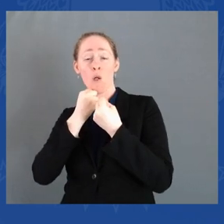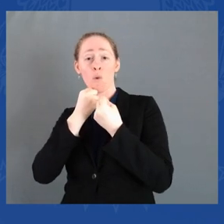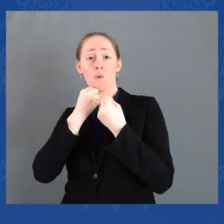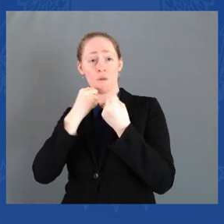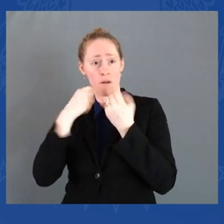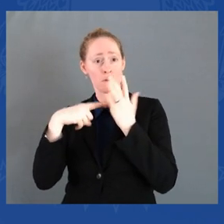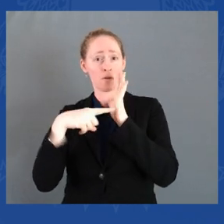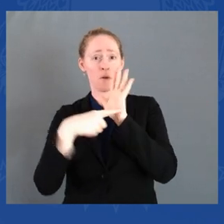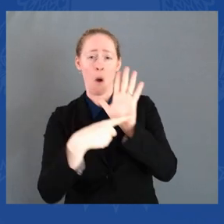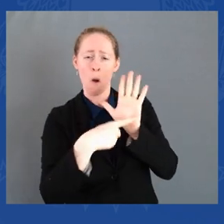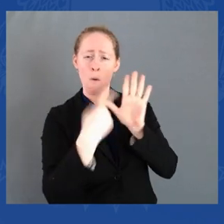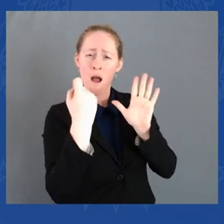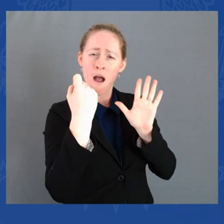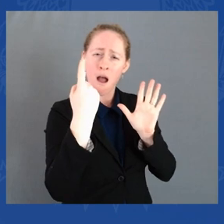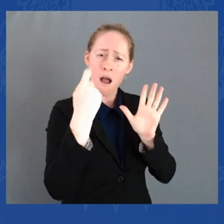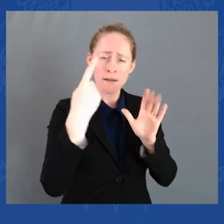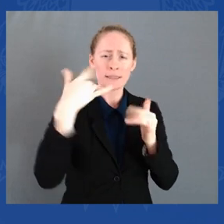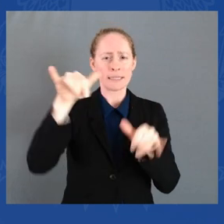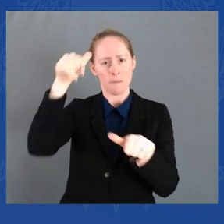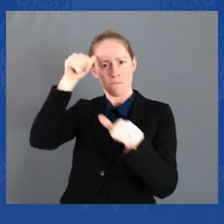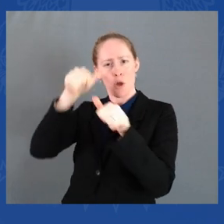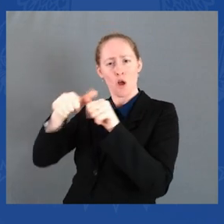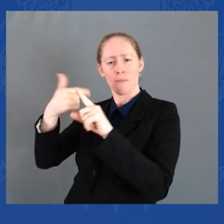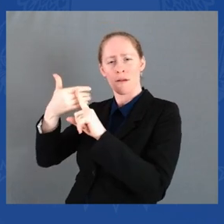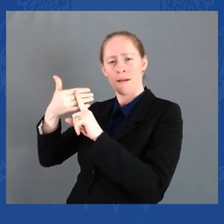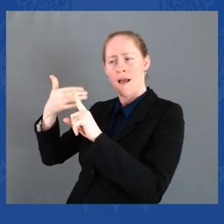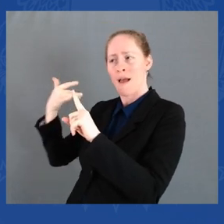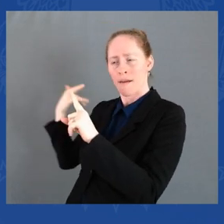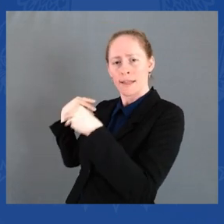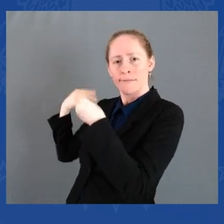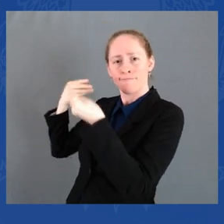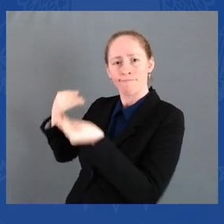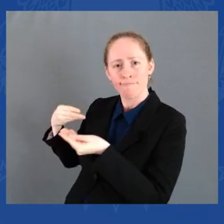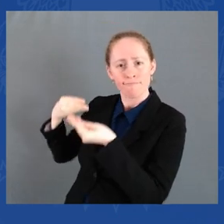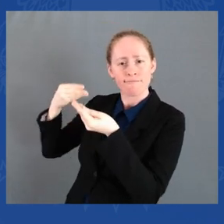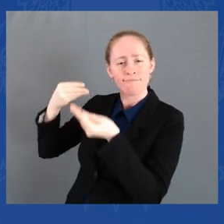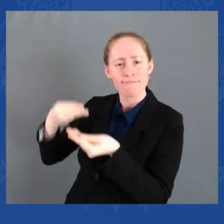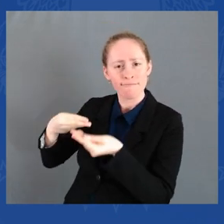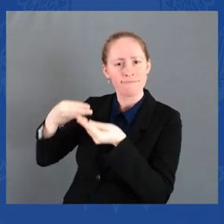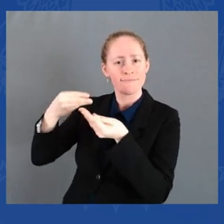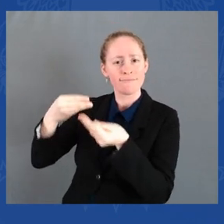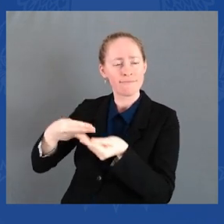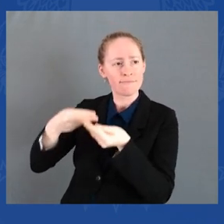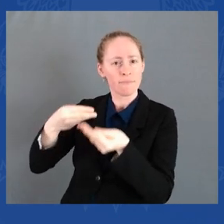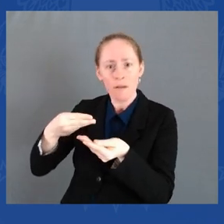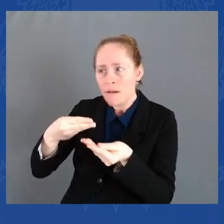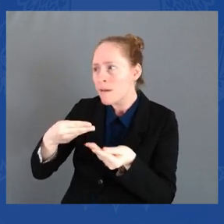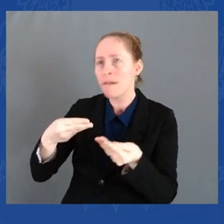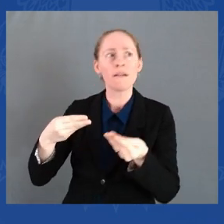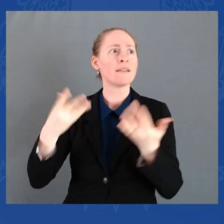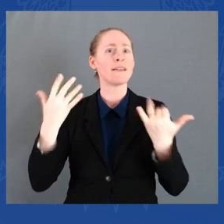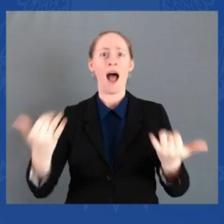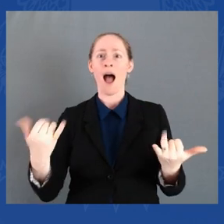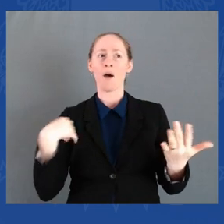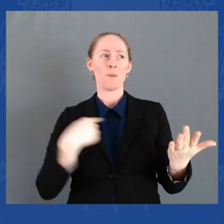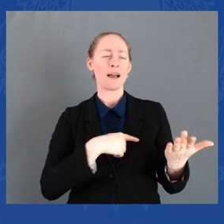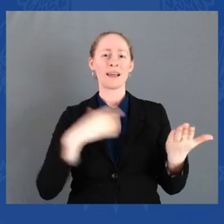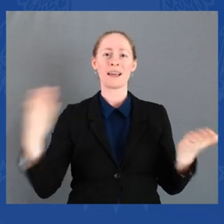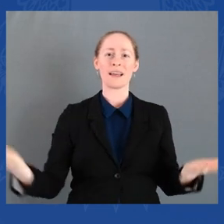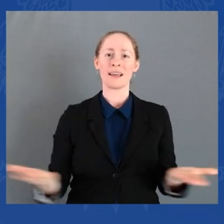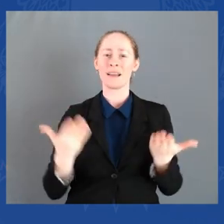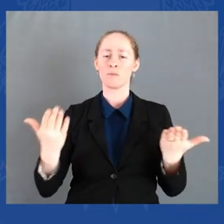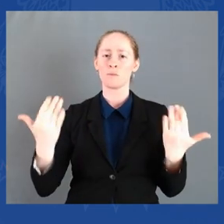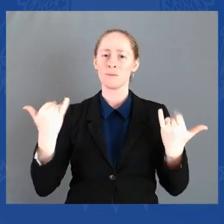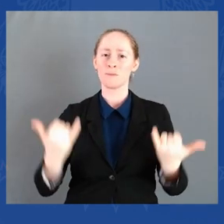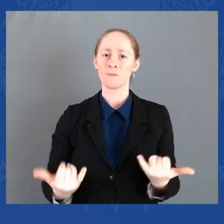and who know that when we talk about the beauty of who we are as a nation, as the United States of